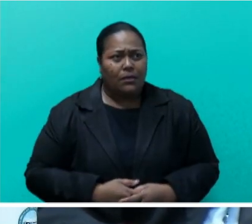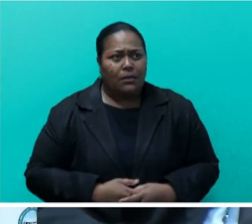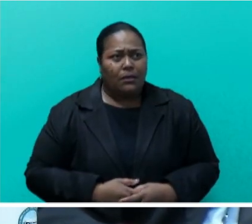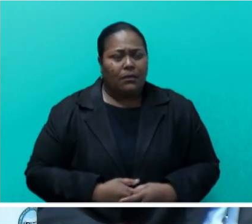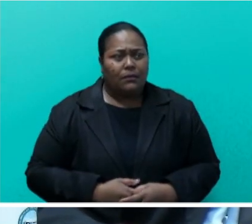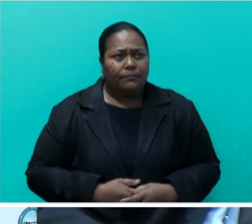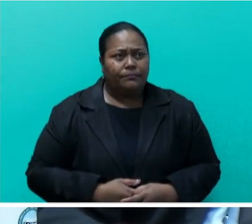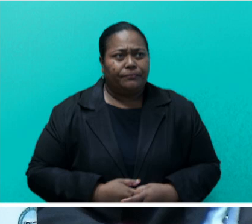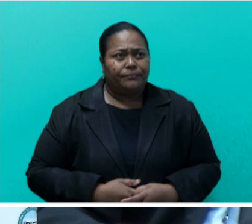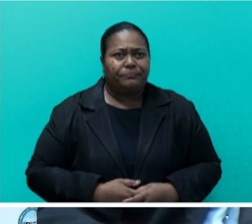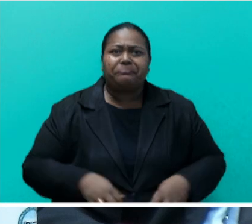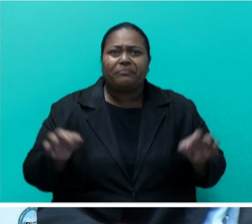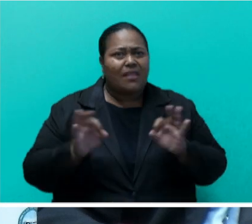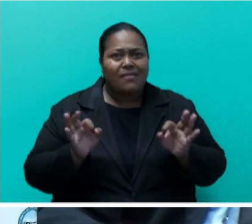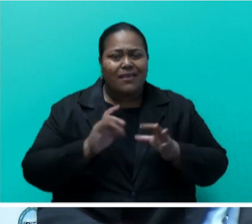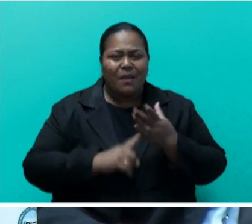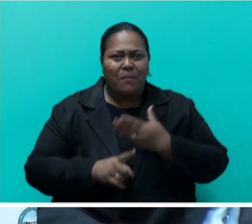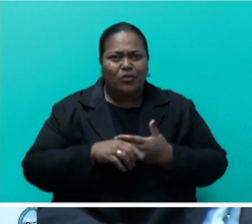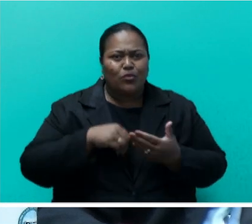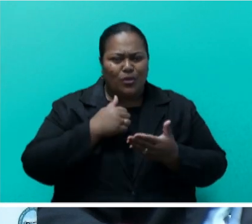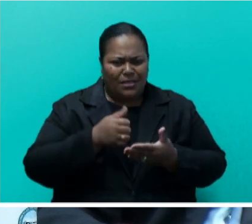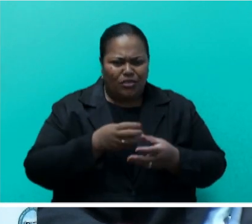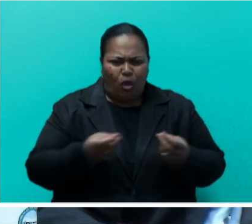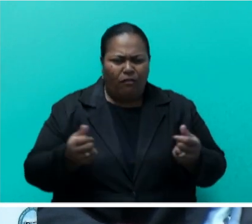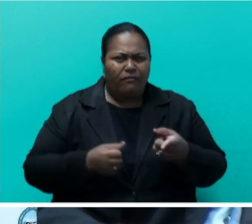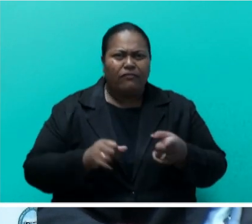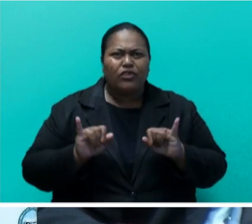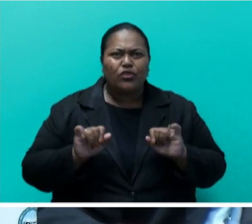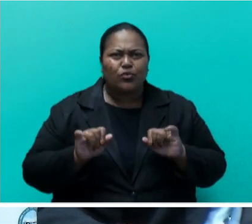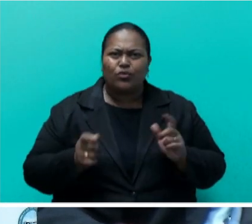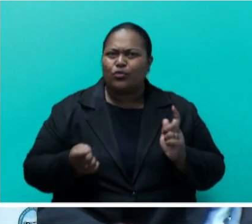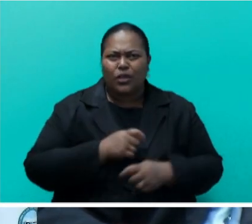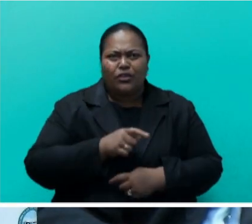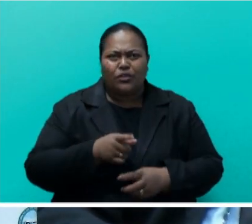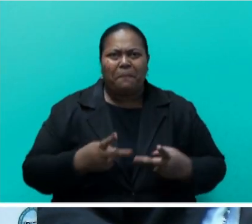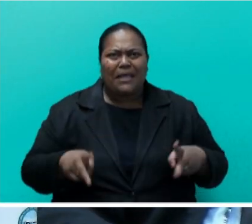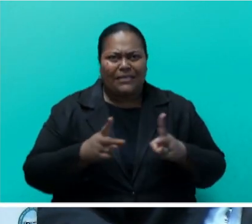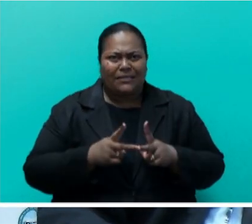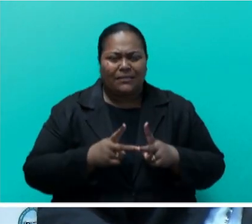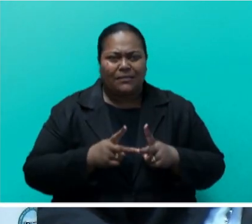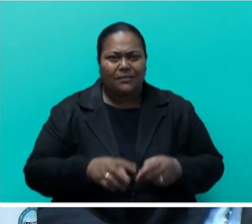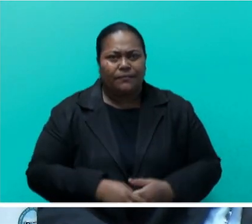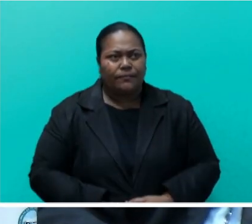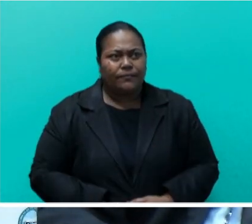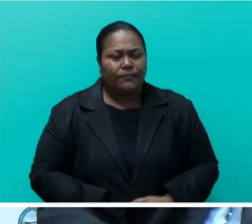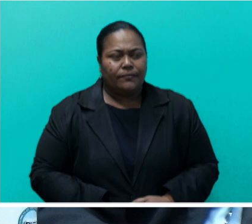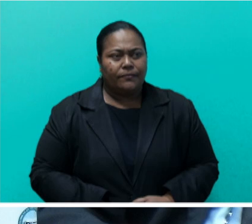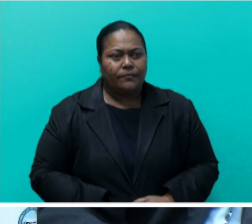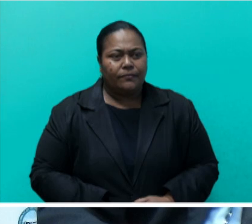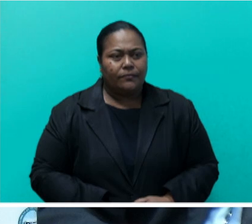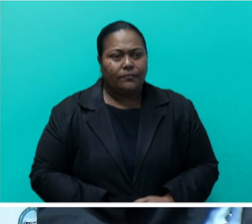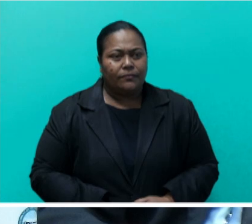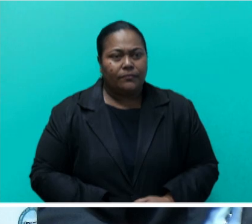steps taken to address even change in the site. Mr Speaker sir,